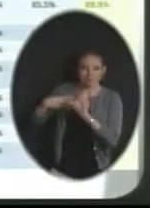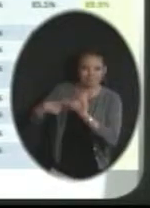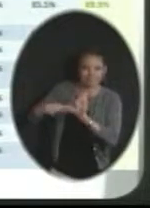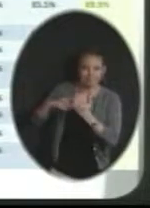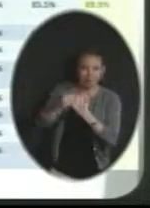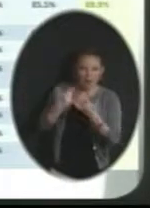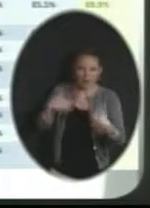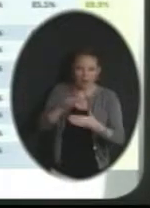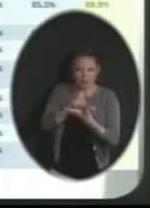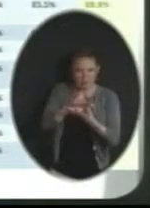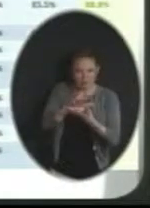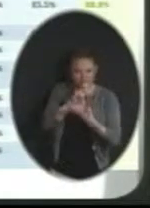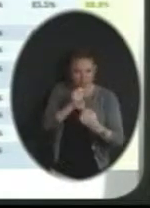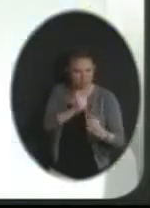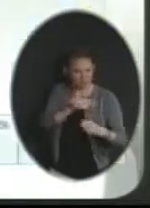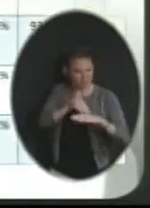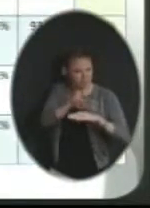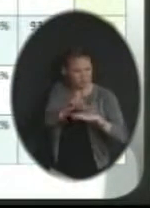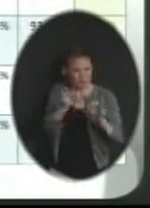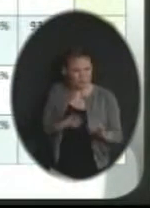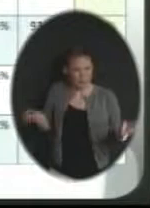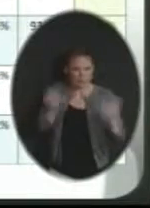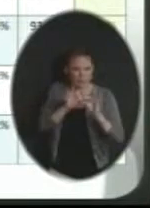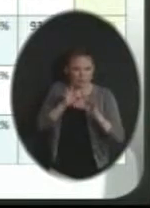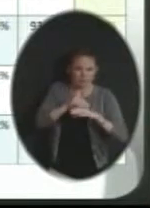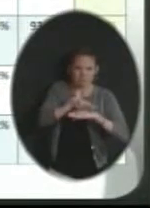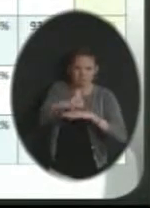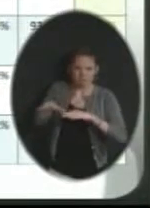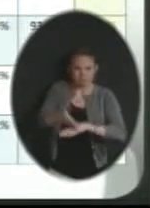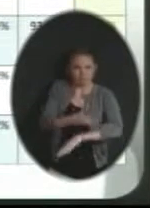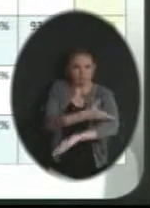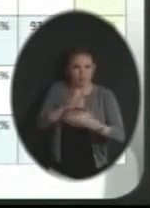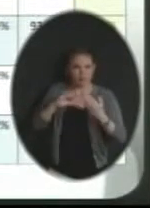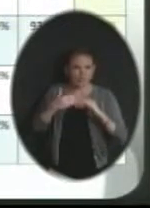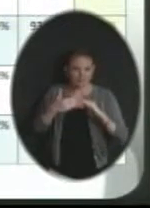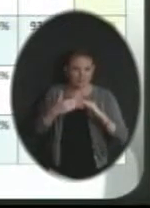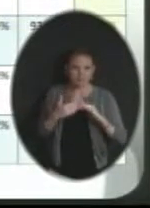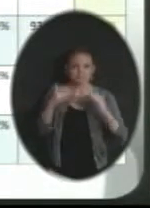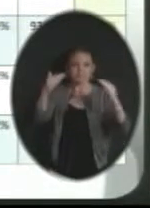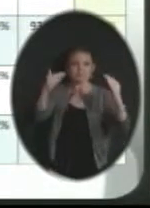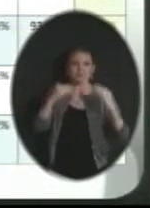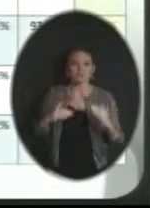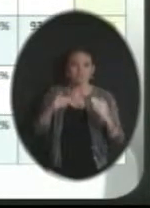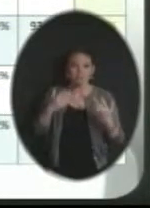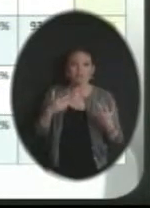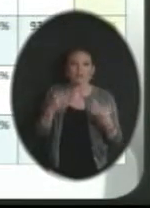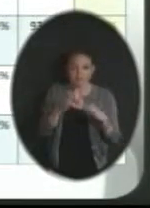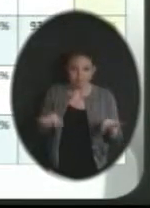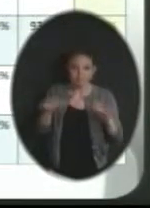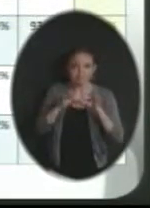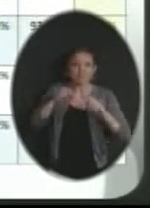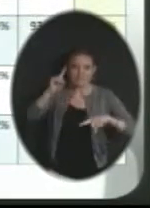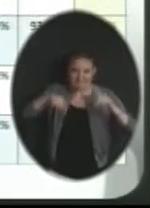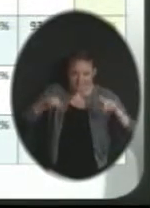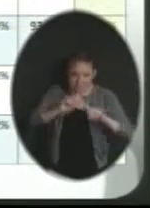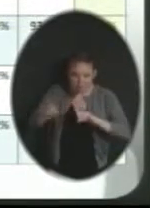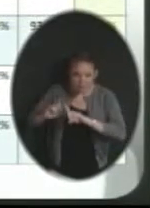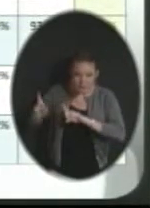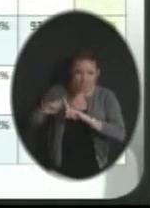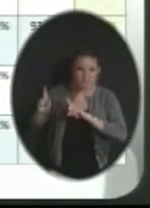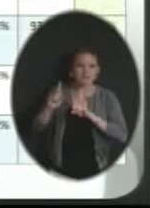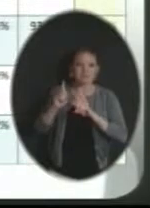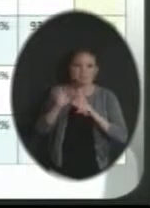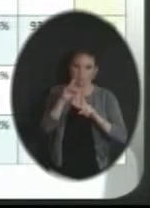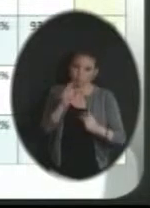So that's very important that our staff feels that way as well. As we look at this valuing differences, we can kind of lump them all together. They are